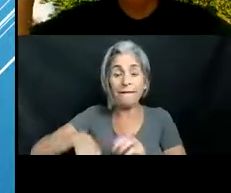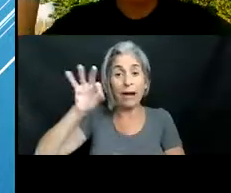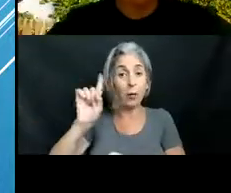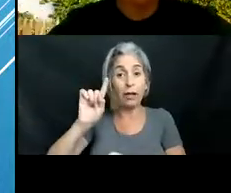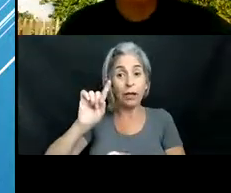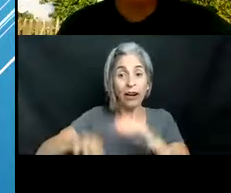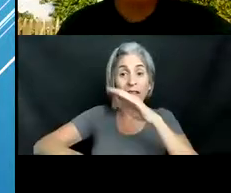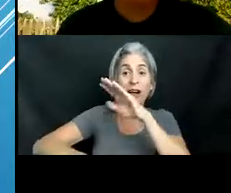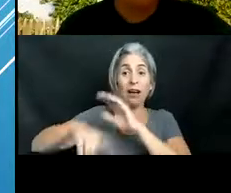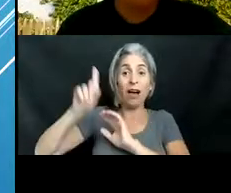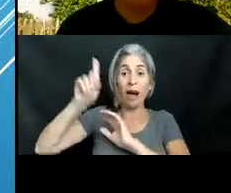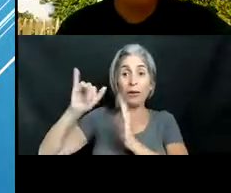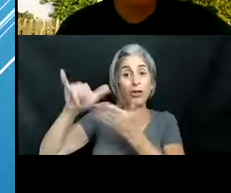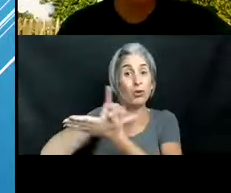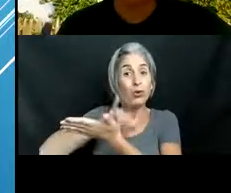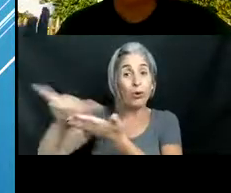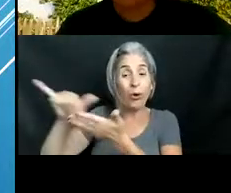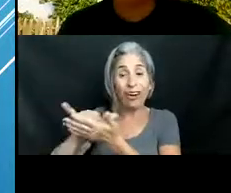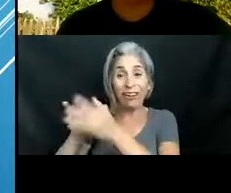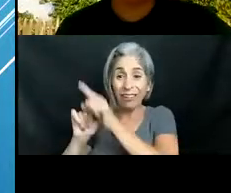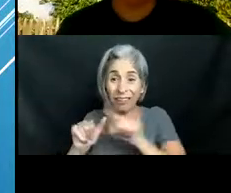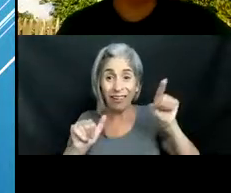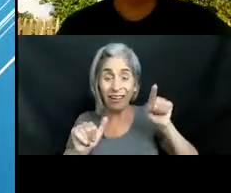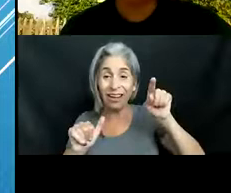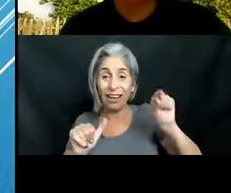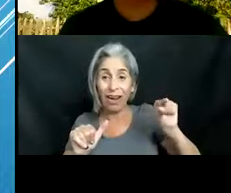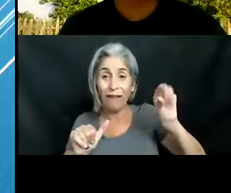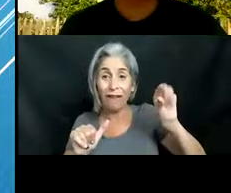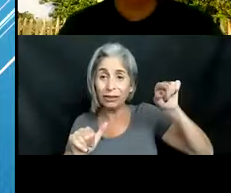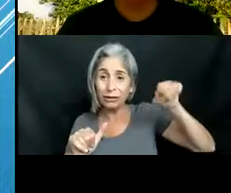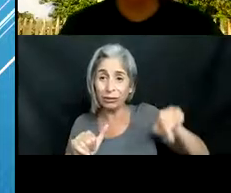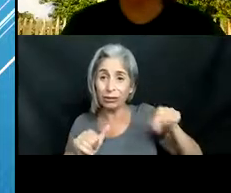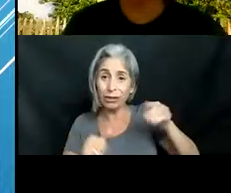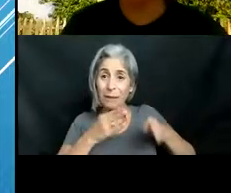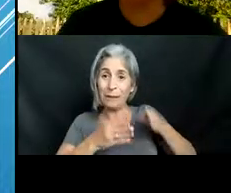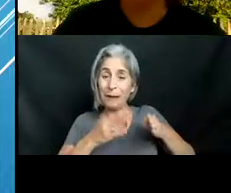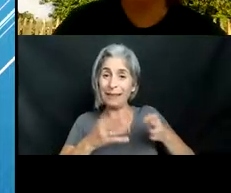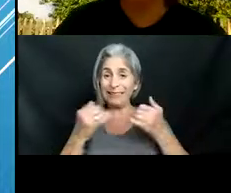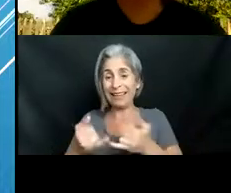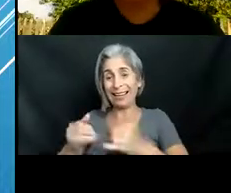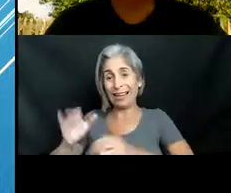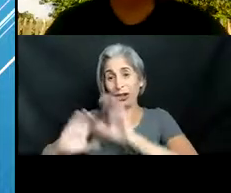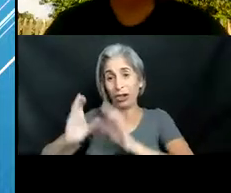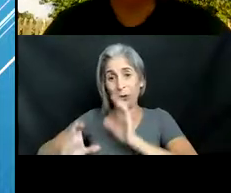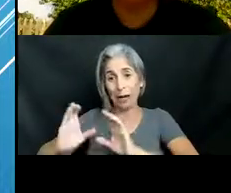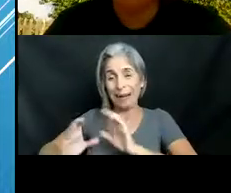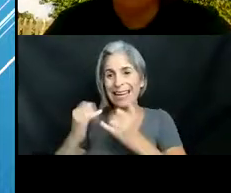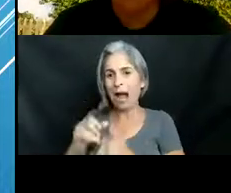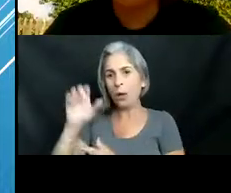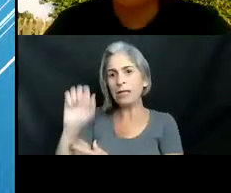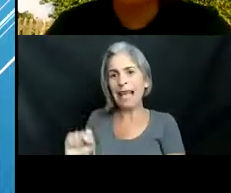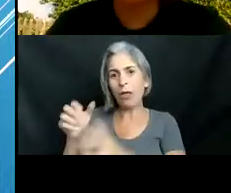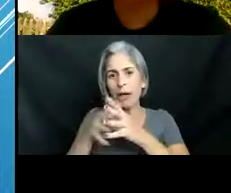york all the way through uh the gulf of mexico down into the bahamas into the caribbean and now they're spreading down into south america